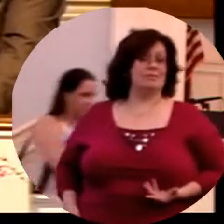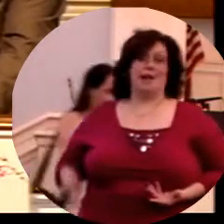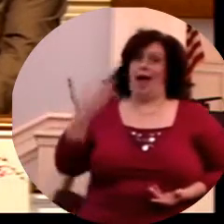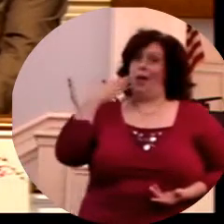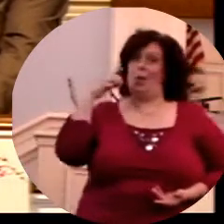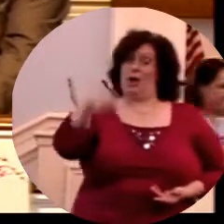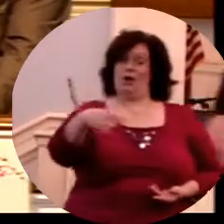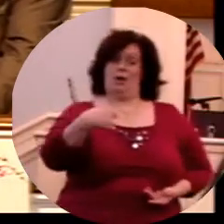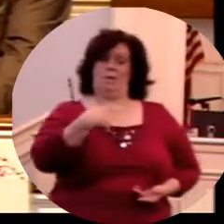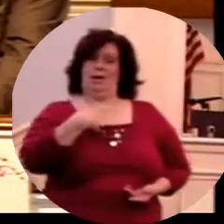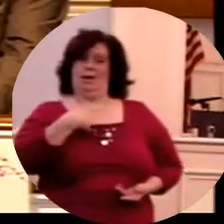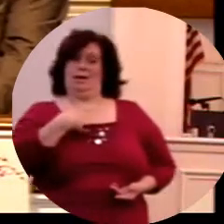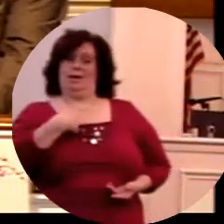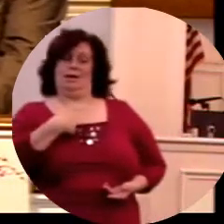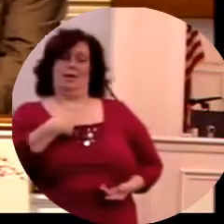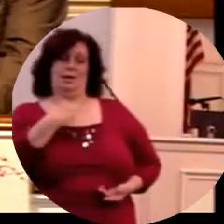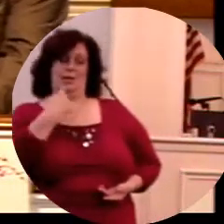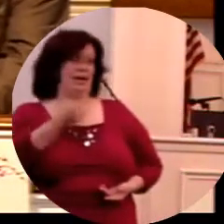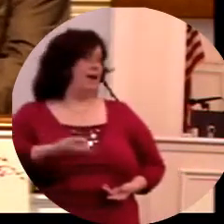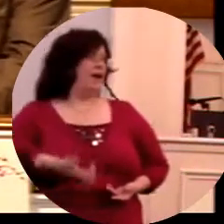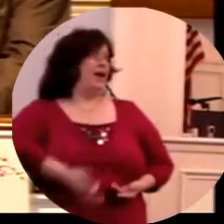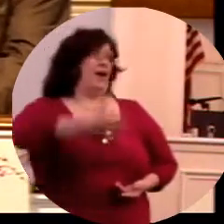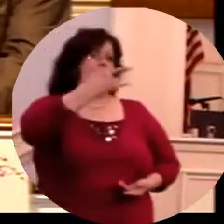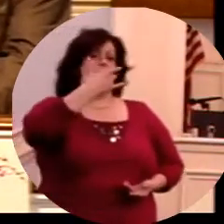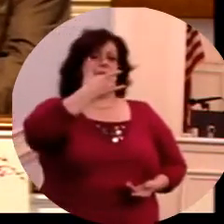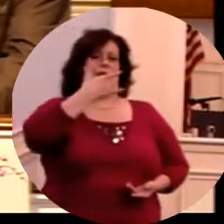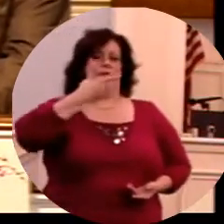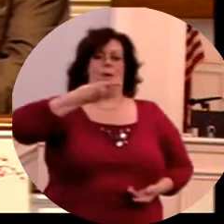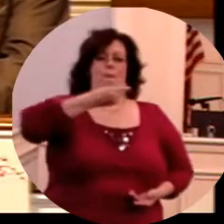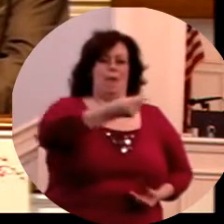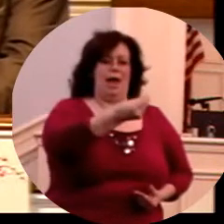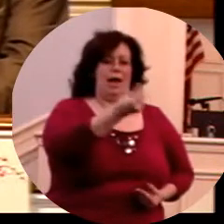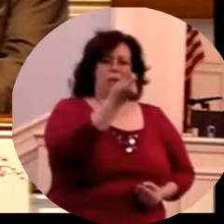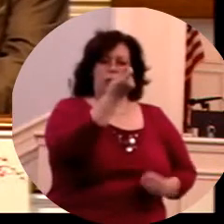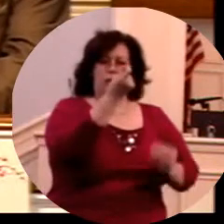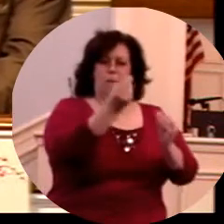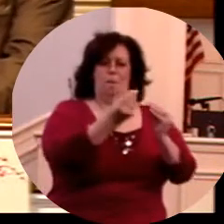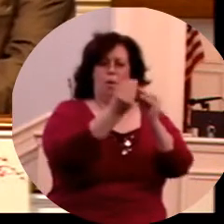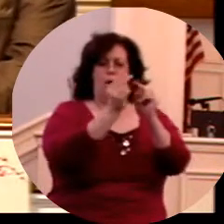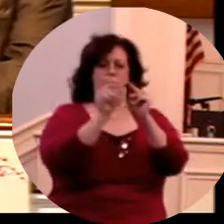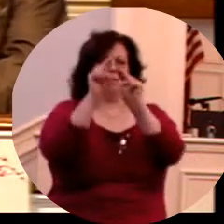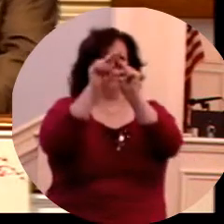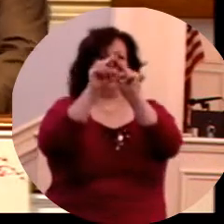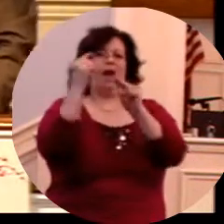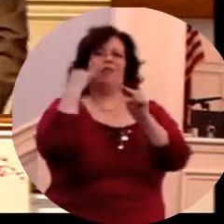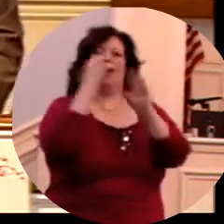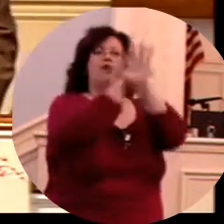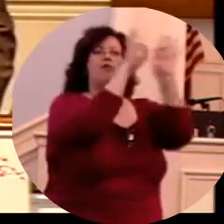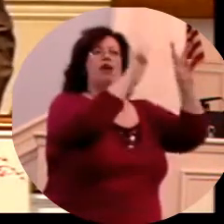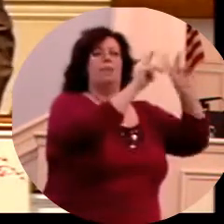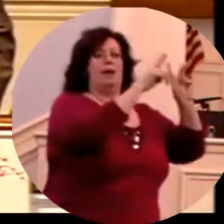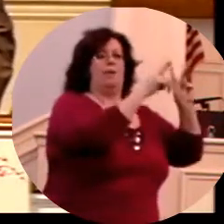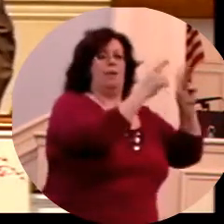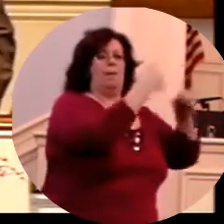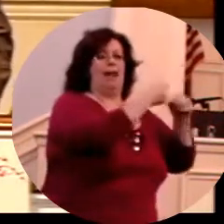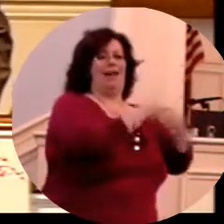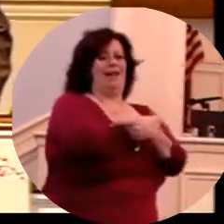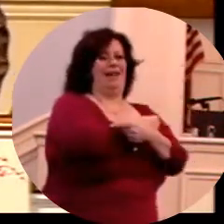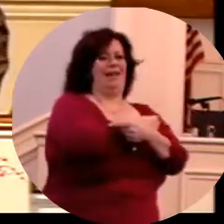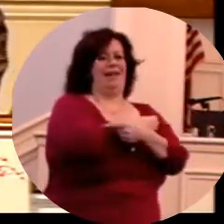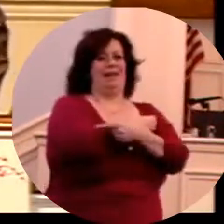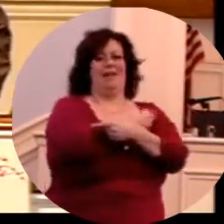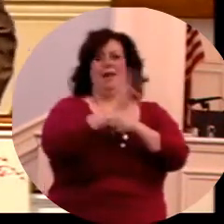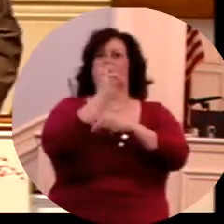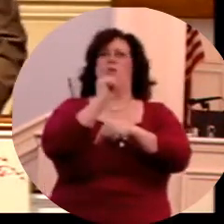I'm going tell you, I don't know about you, but I'm going to go ahead and say, I'd rather pay a little more and think that free people made it than folks